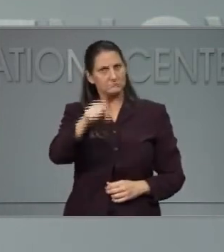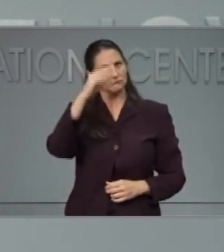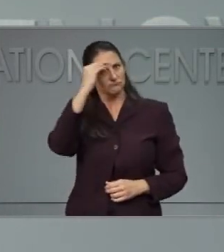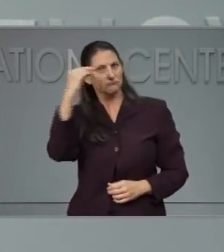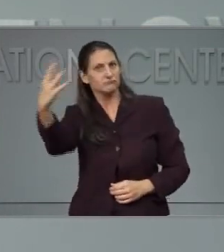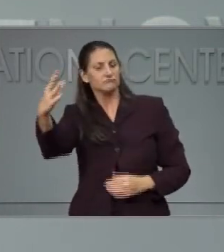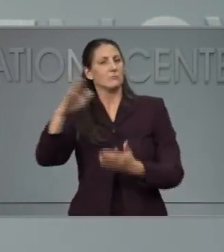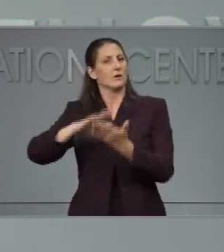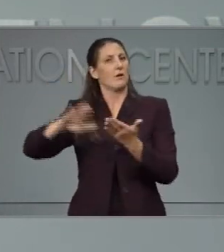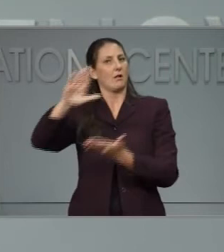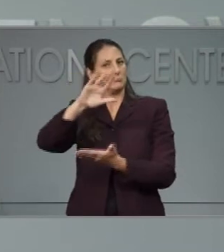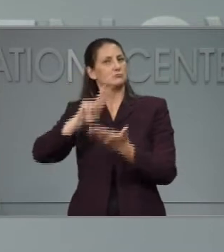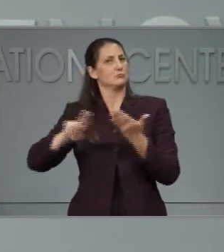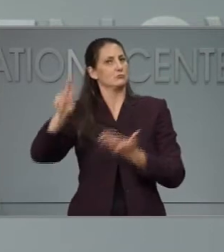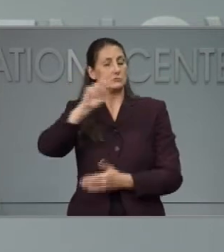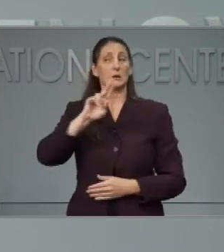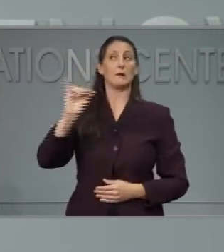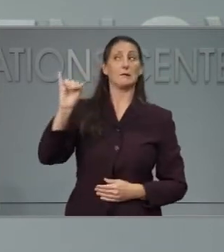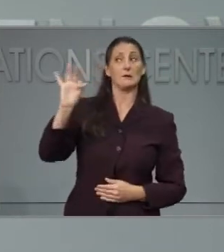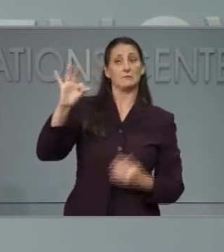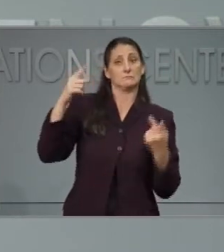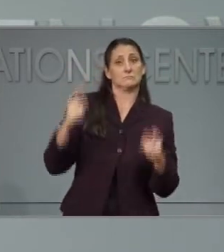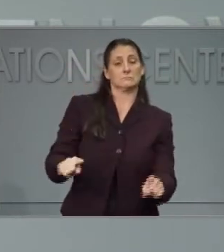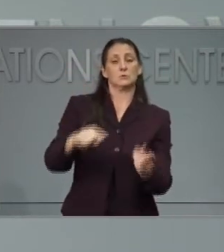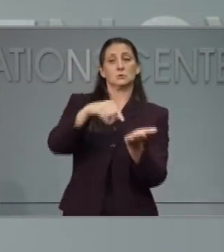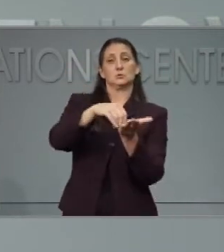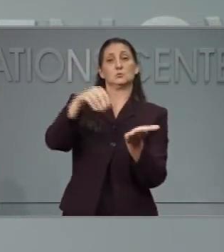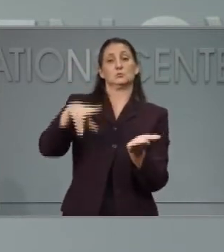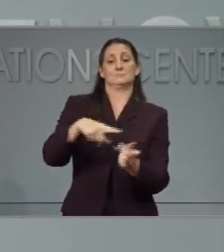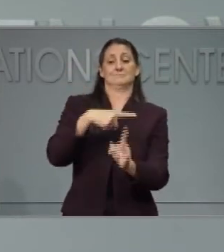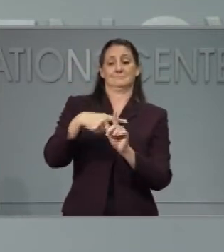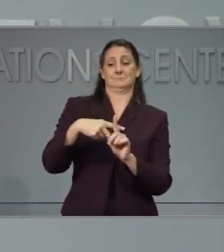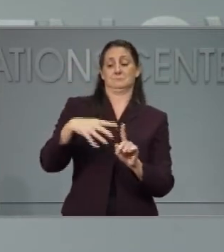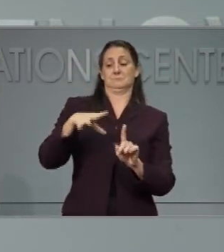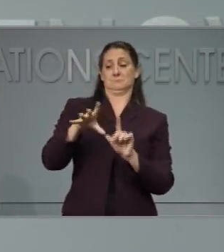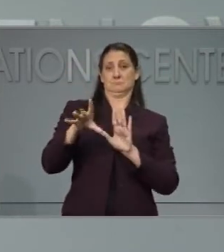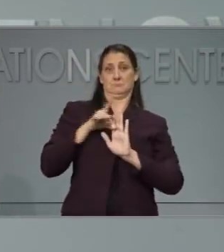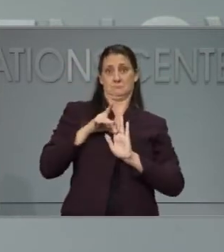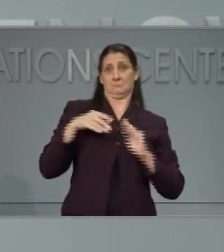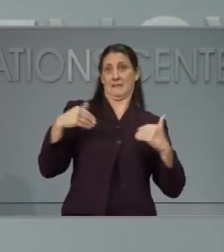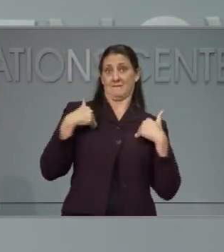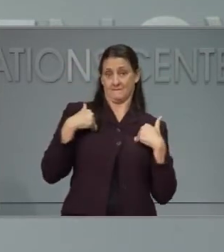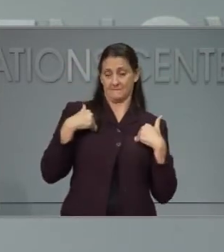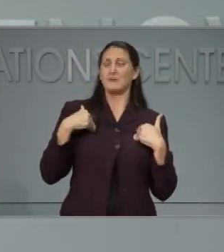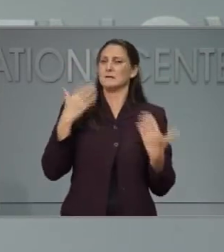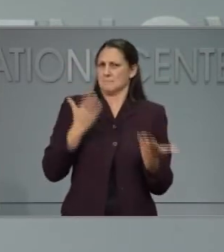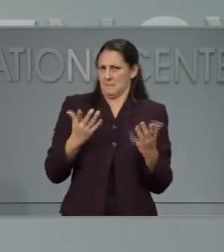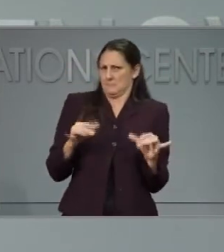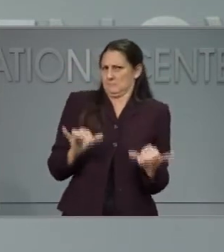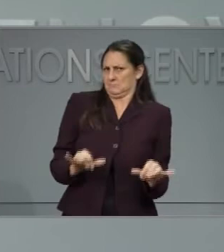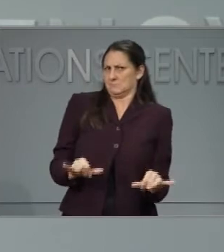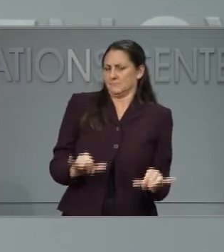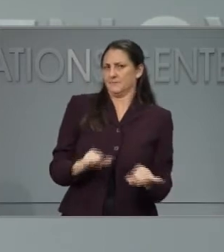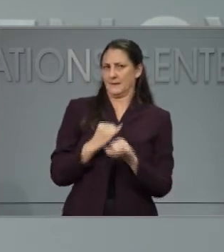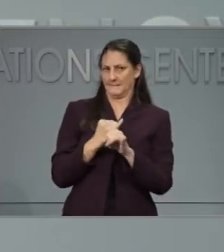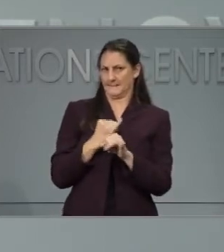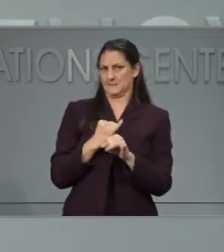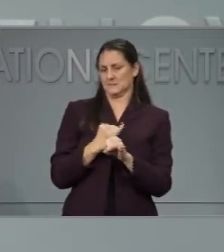on campus until they're able to be well again. So in order to contain the virus. Thank you.